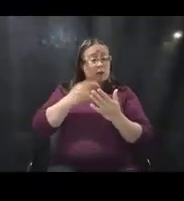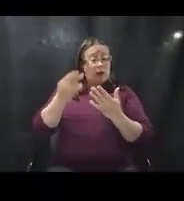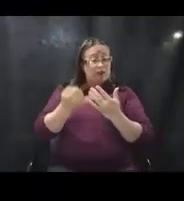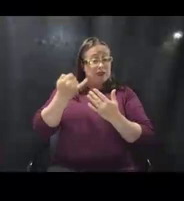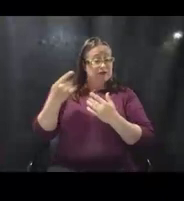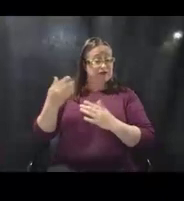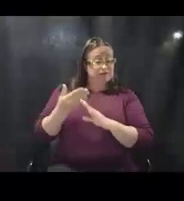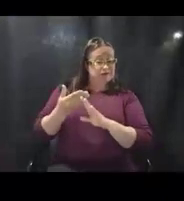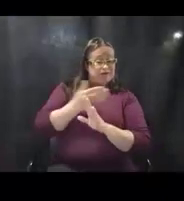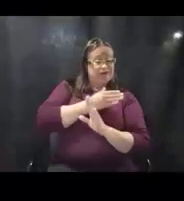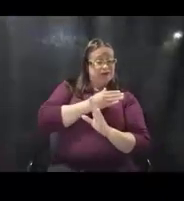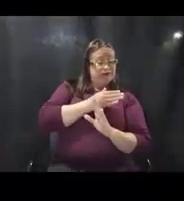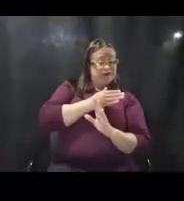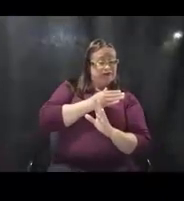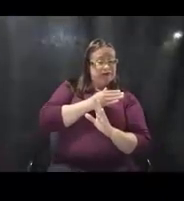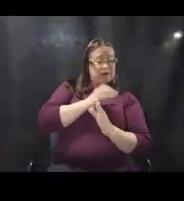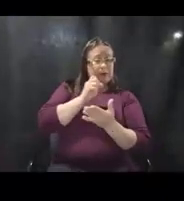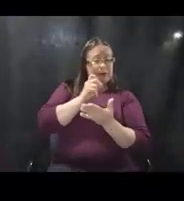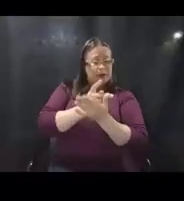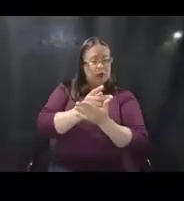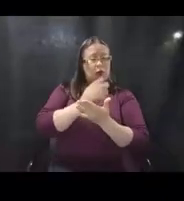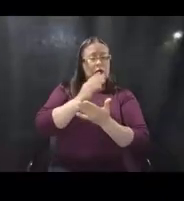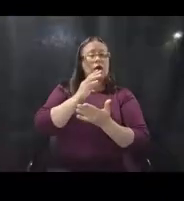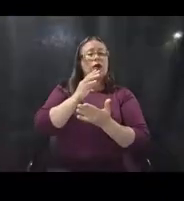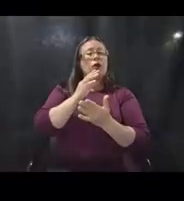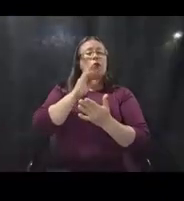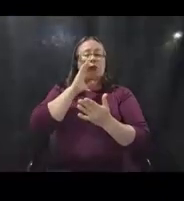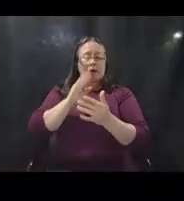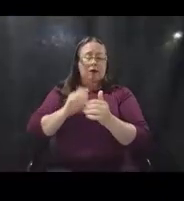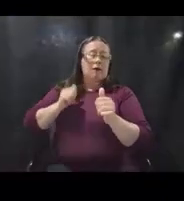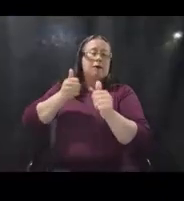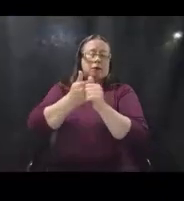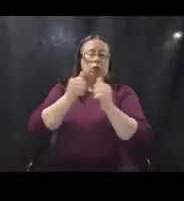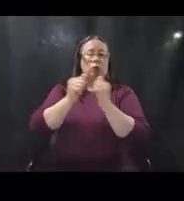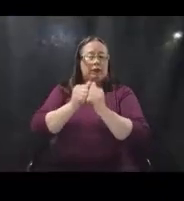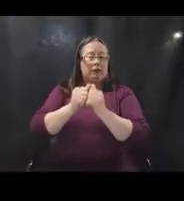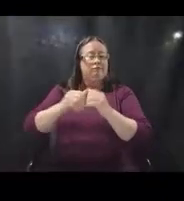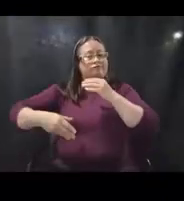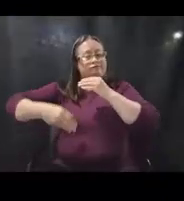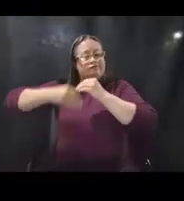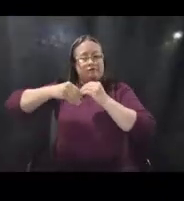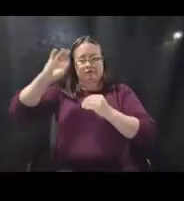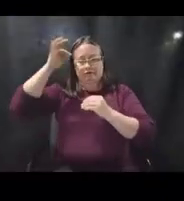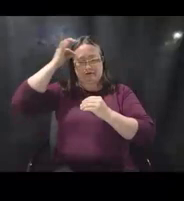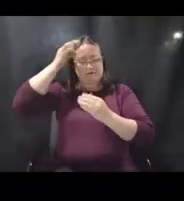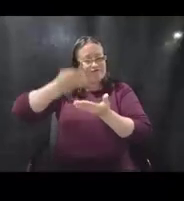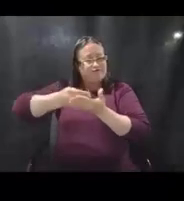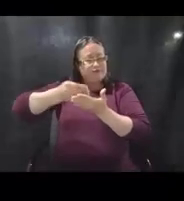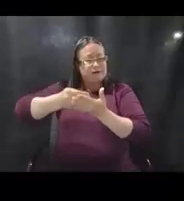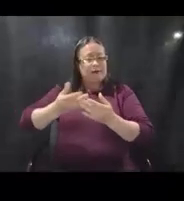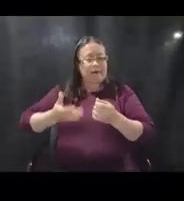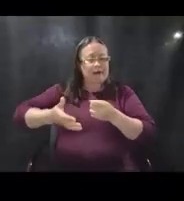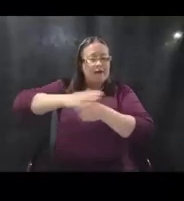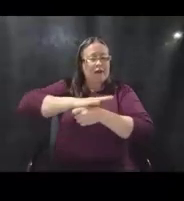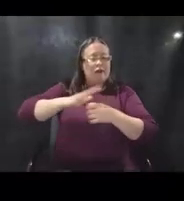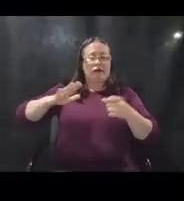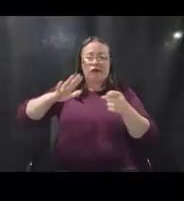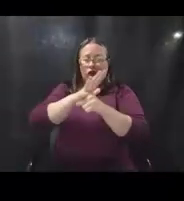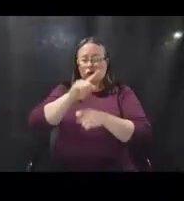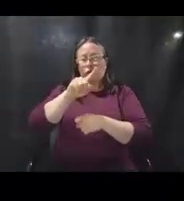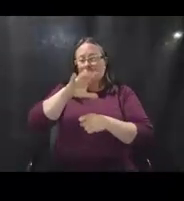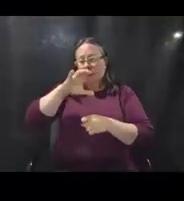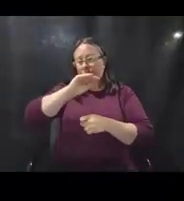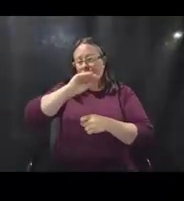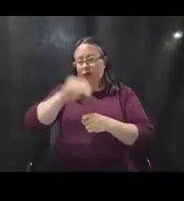prior to that change will be automatically updated with additional federal funding in order to cover 100 percent of